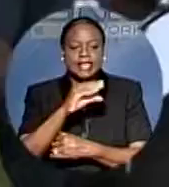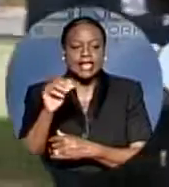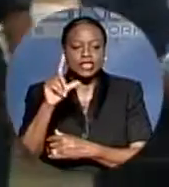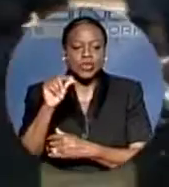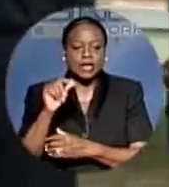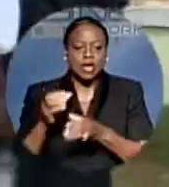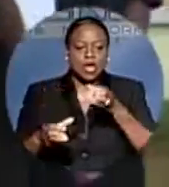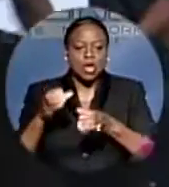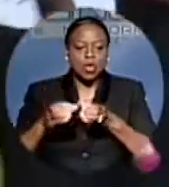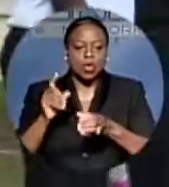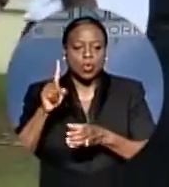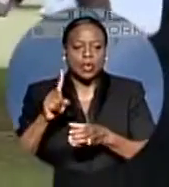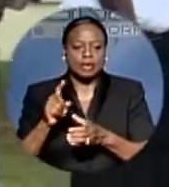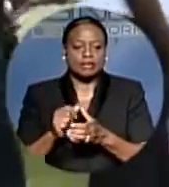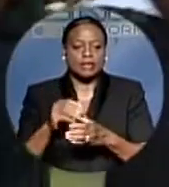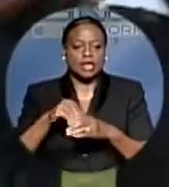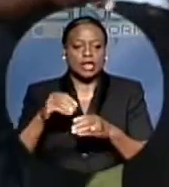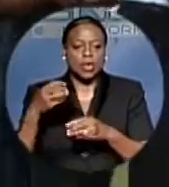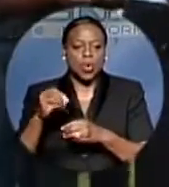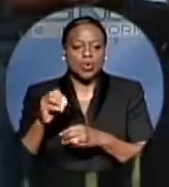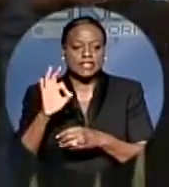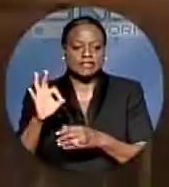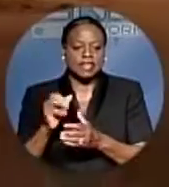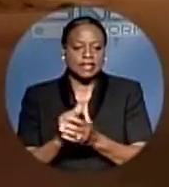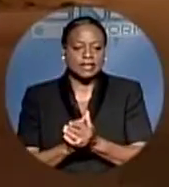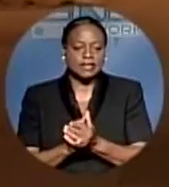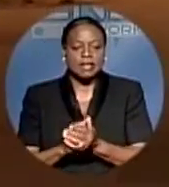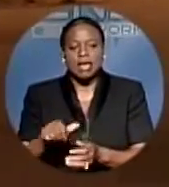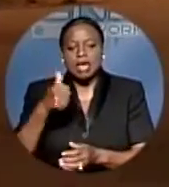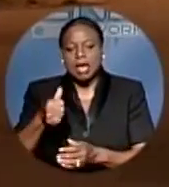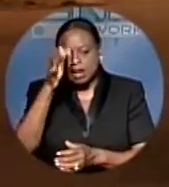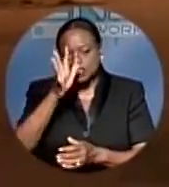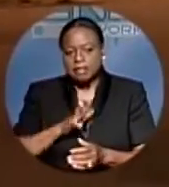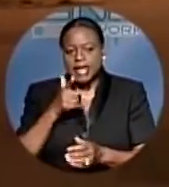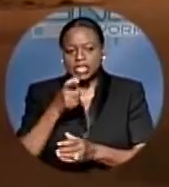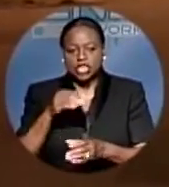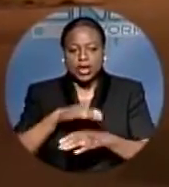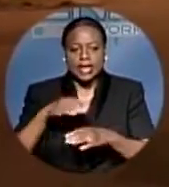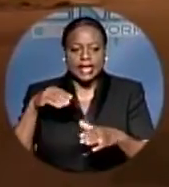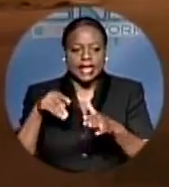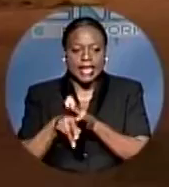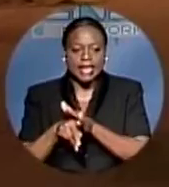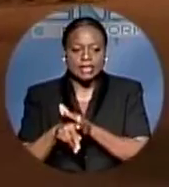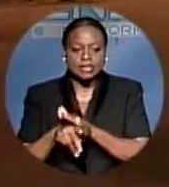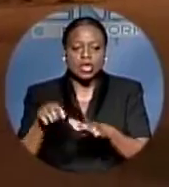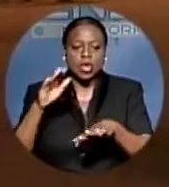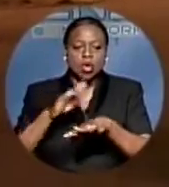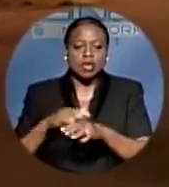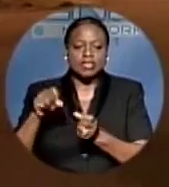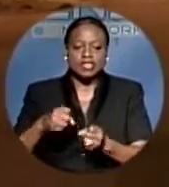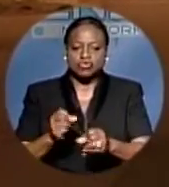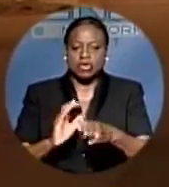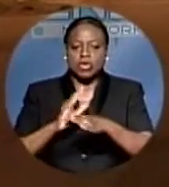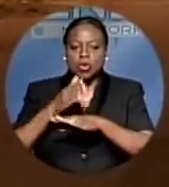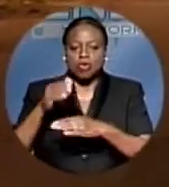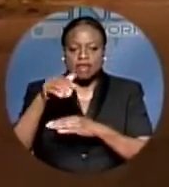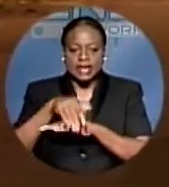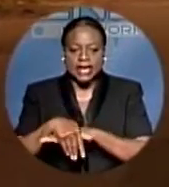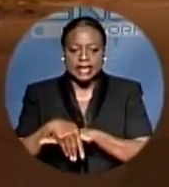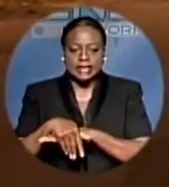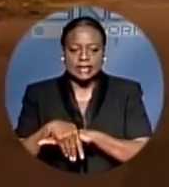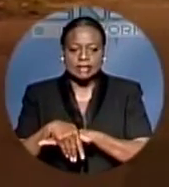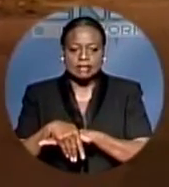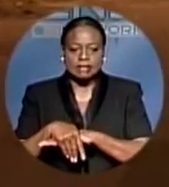Building, Oaksfield. Another man shot and killed on the streets of the Capitol overnight. The victim was at an